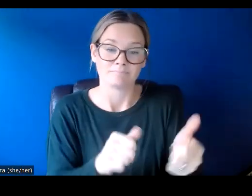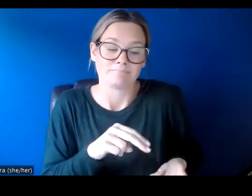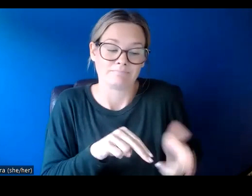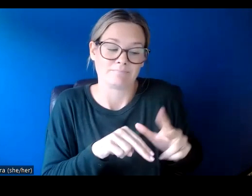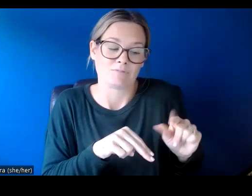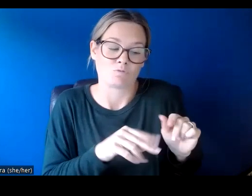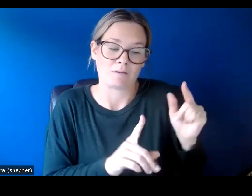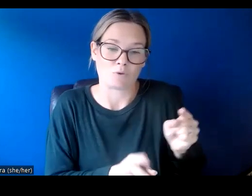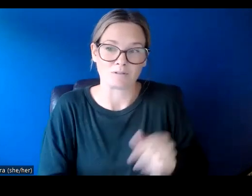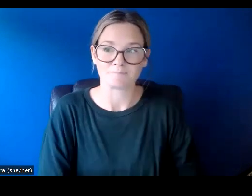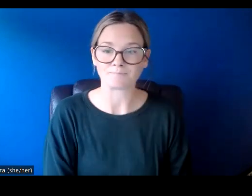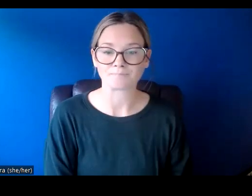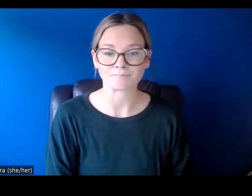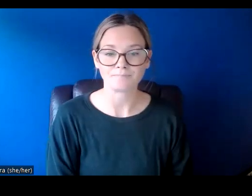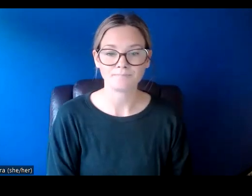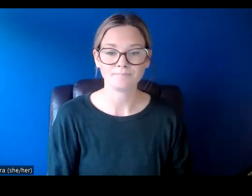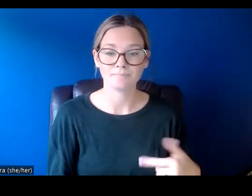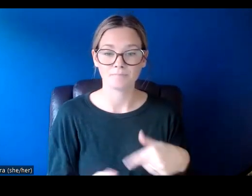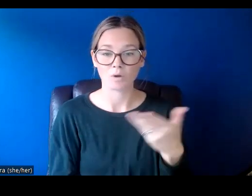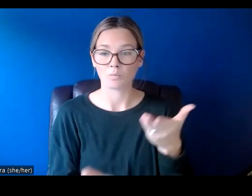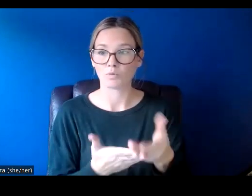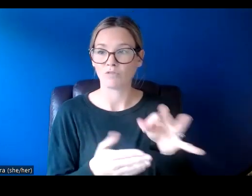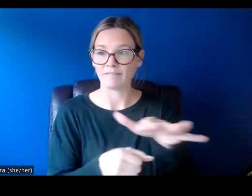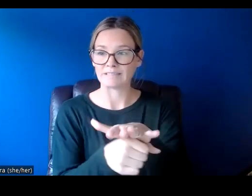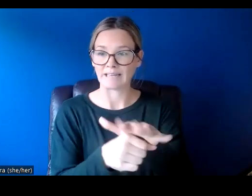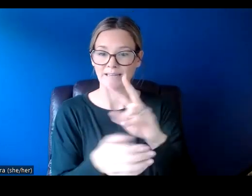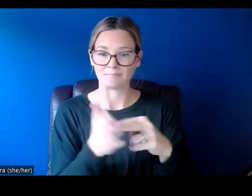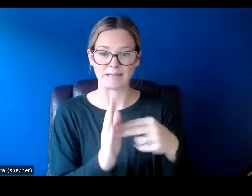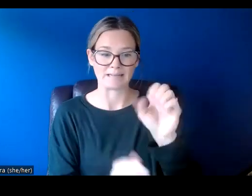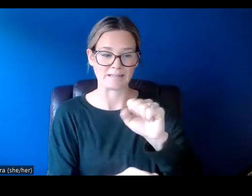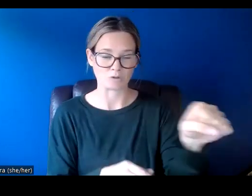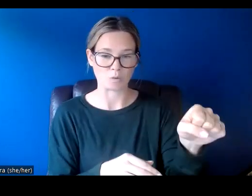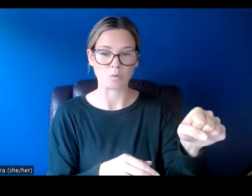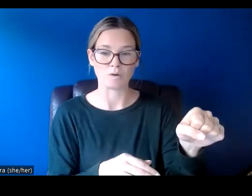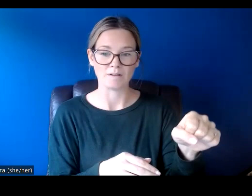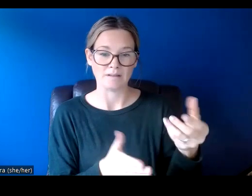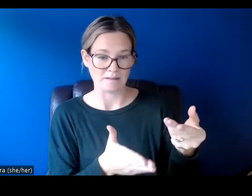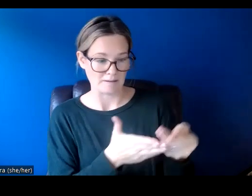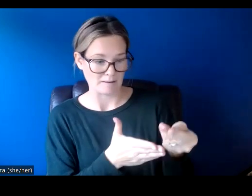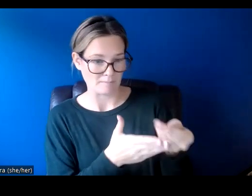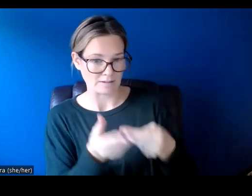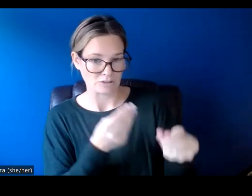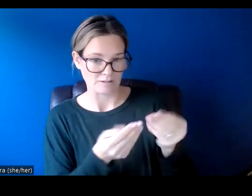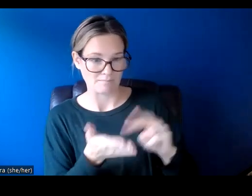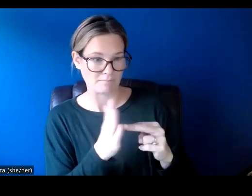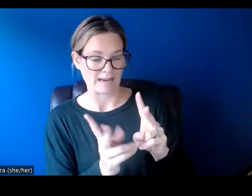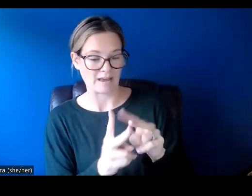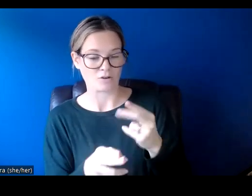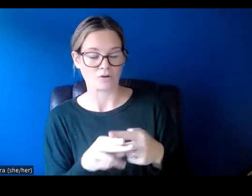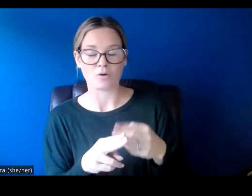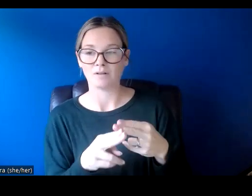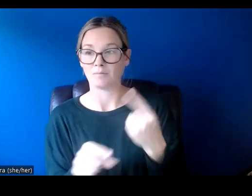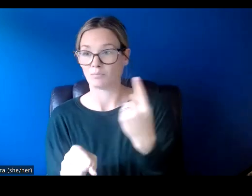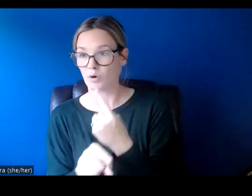Proof of site is rated as yes or no and budget feasibility is rated as appropriate or inappropriate.